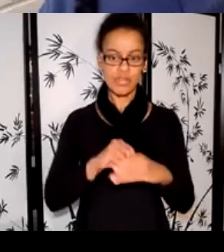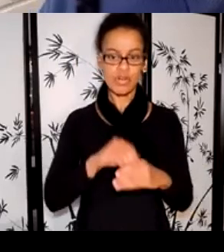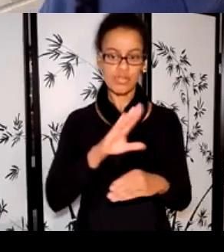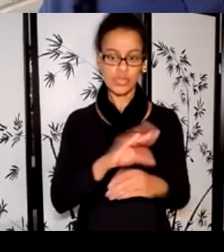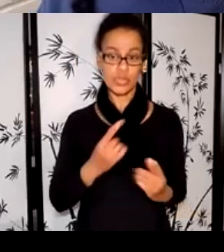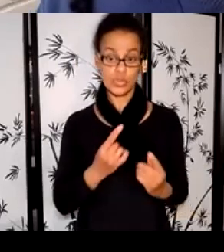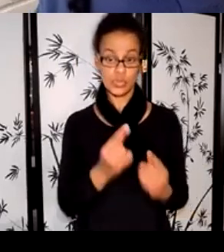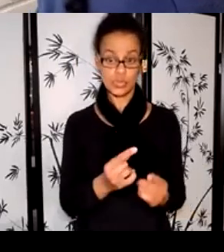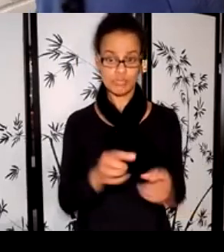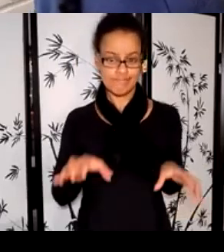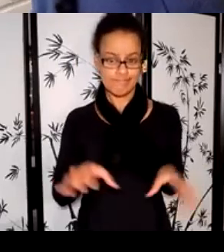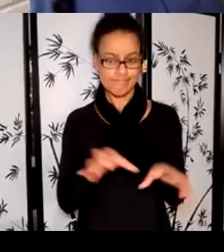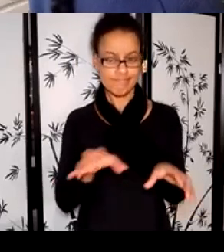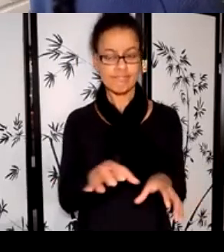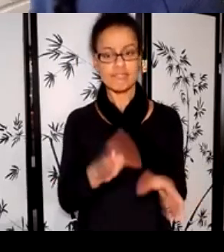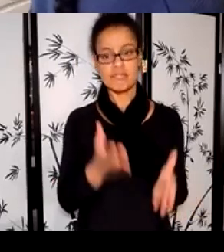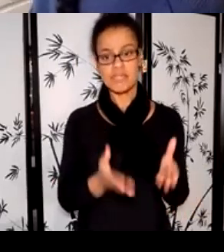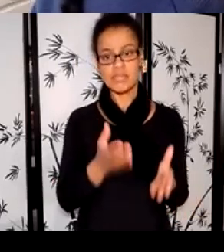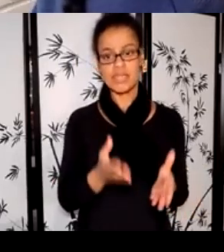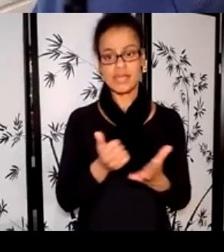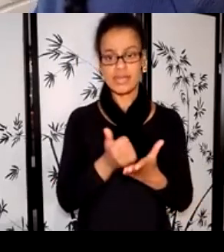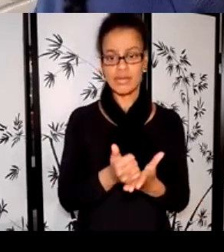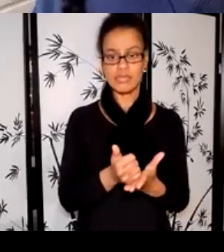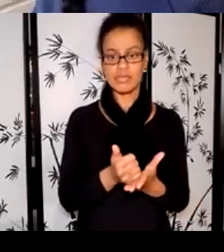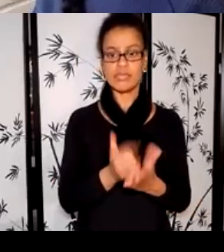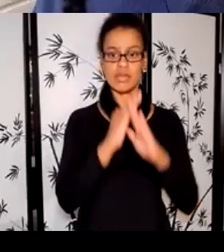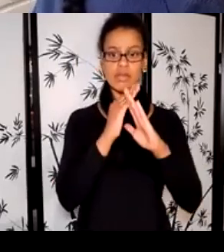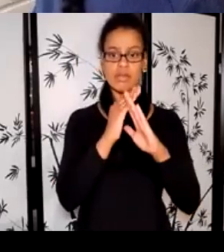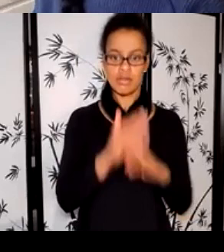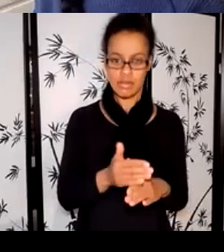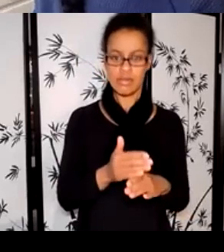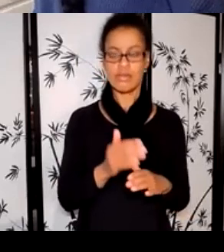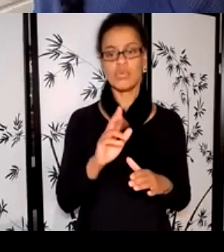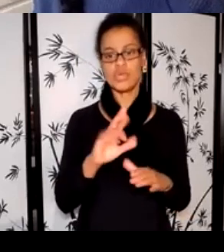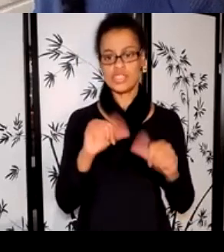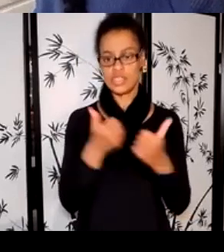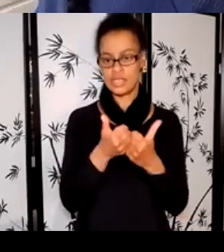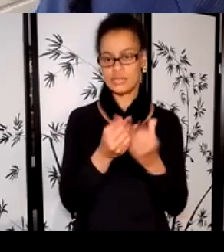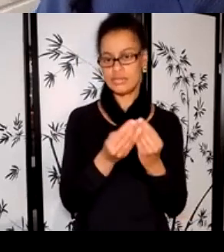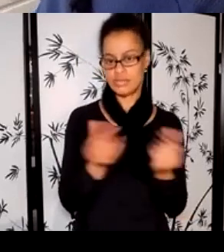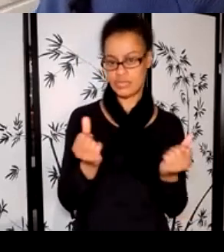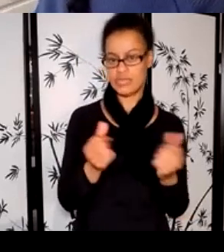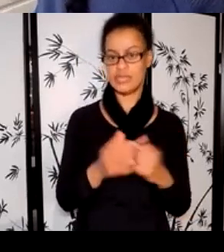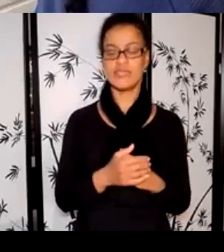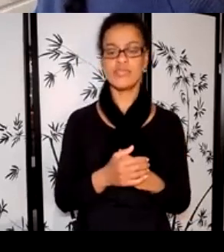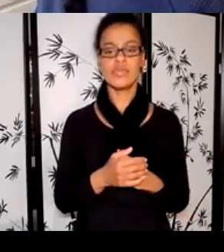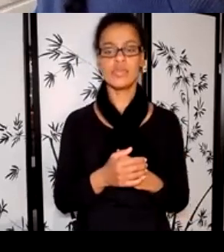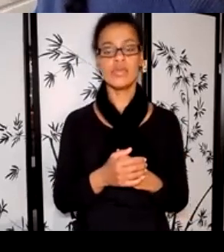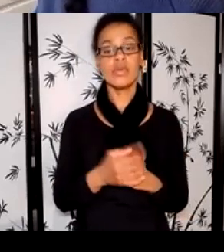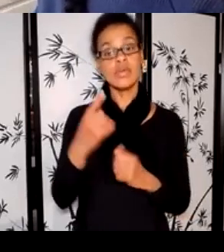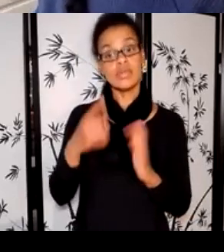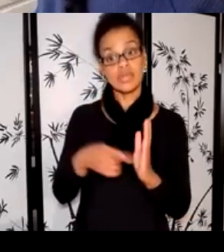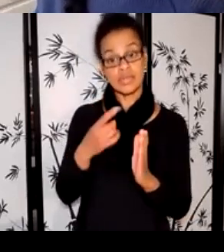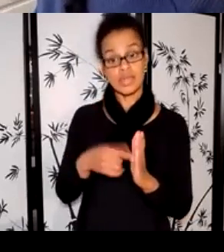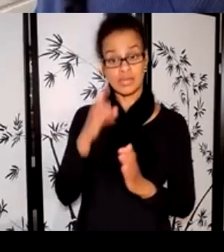solutions to those challenges. While it is tempting to only paint a rosy picture to funders in a grant application,